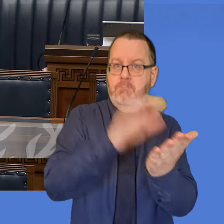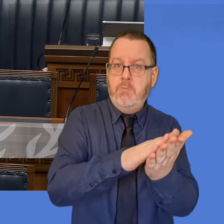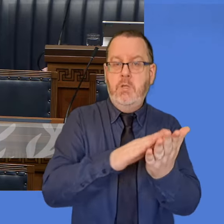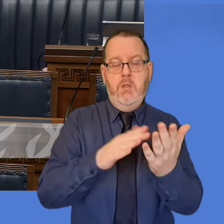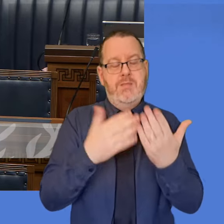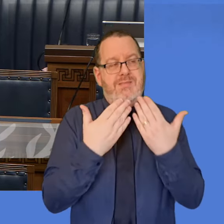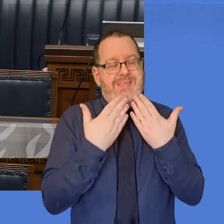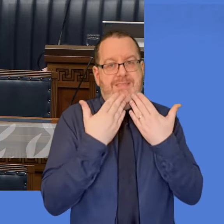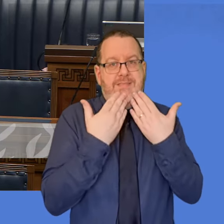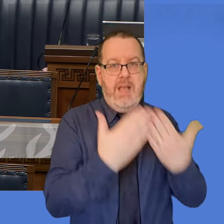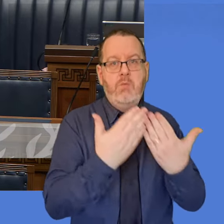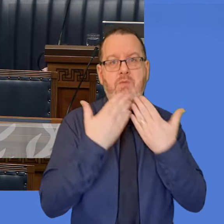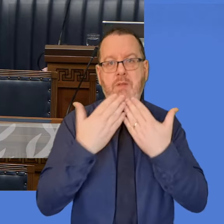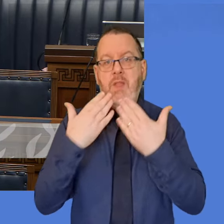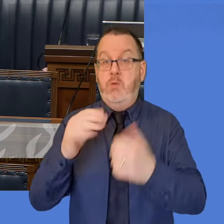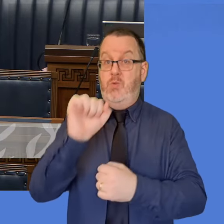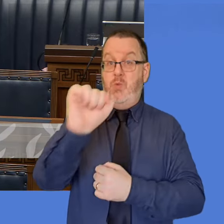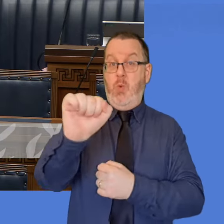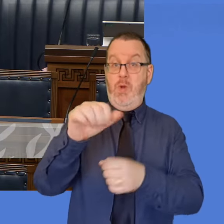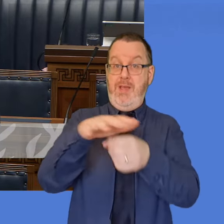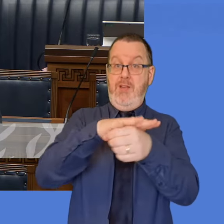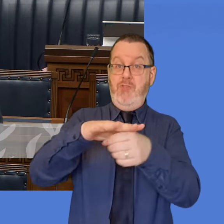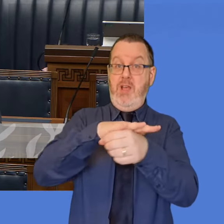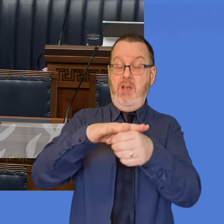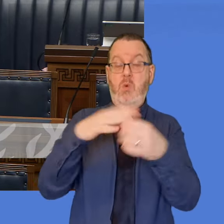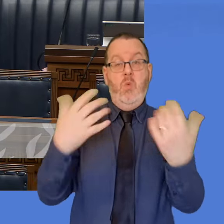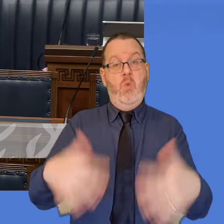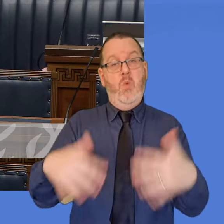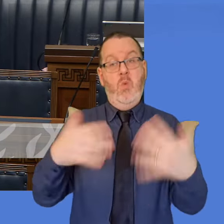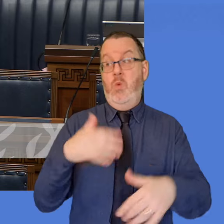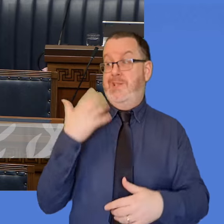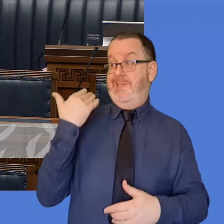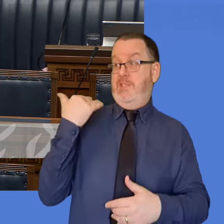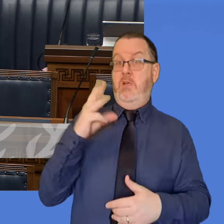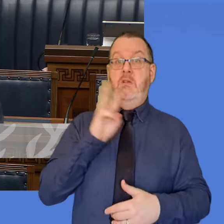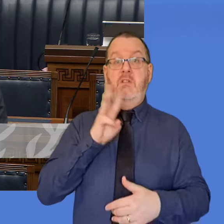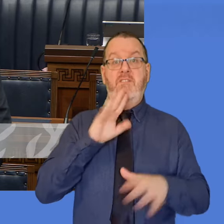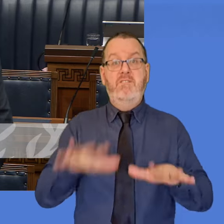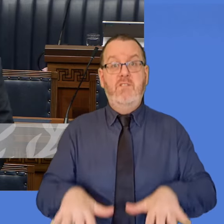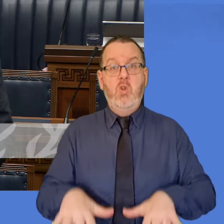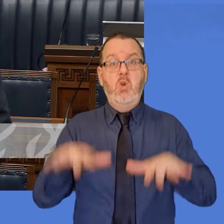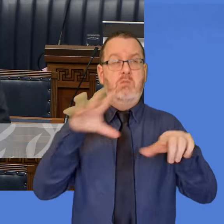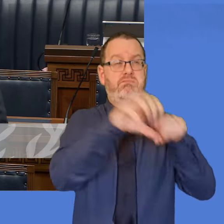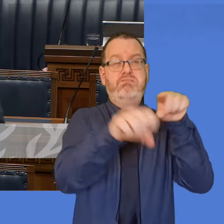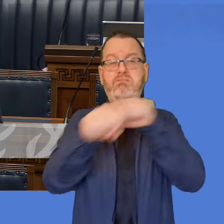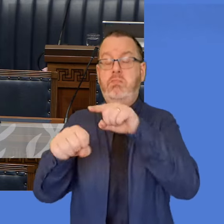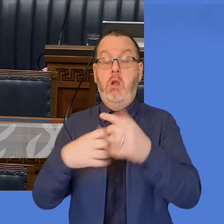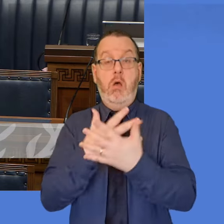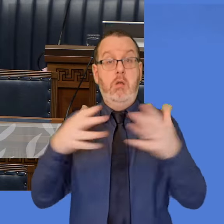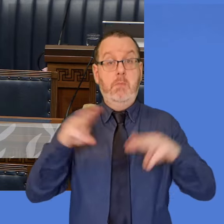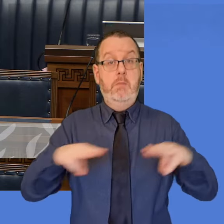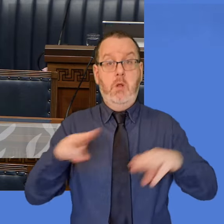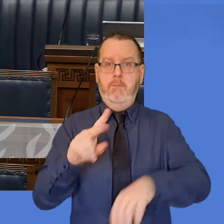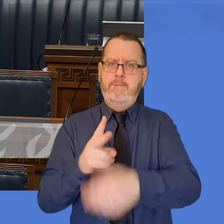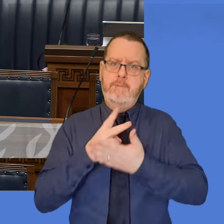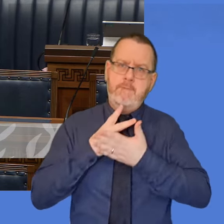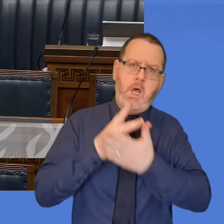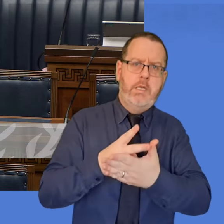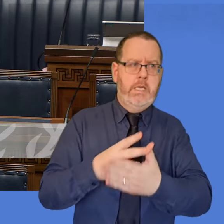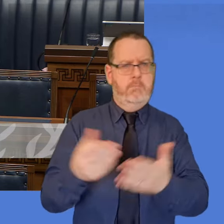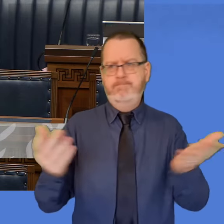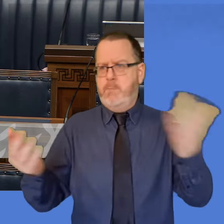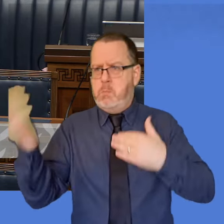those in his local council area that did so much to help people that were affected during that time. The member will be aware of how the local